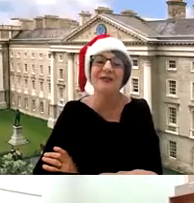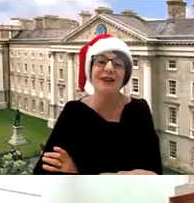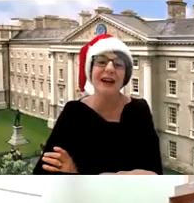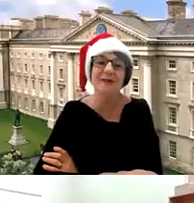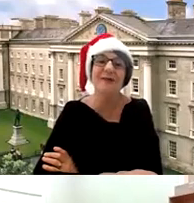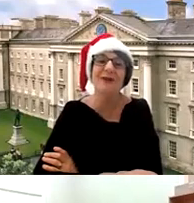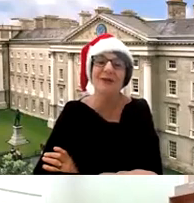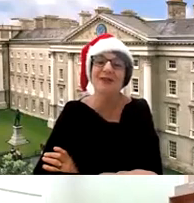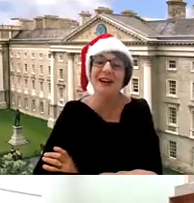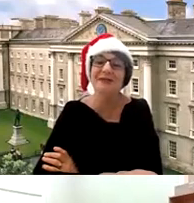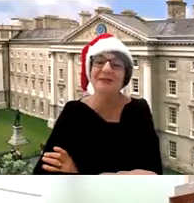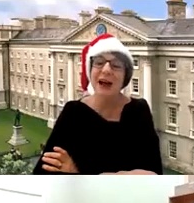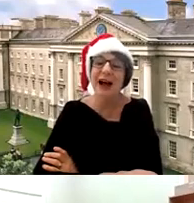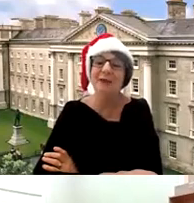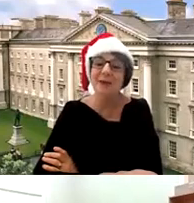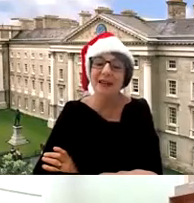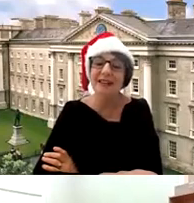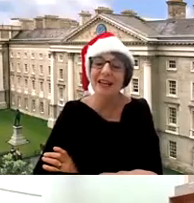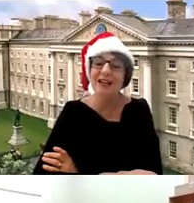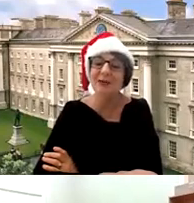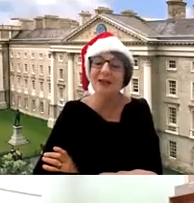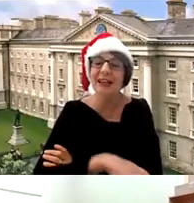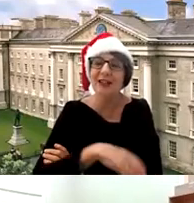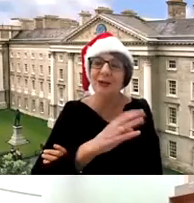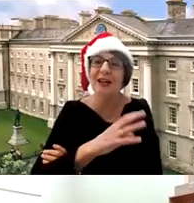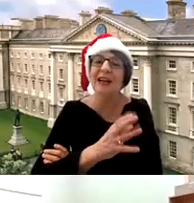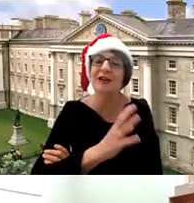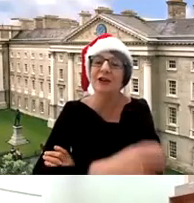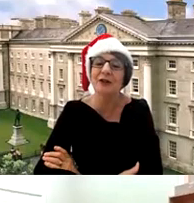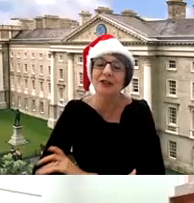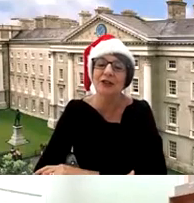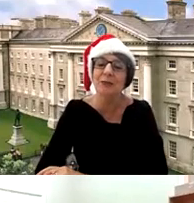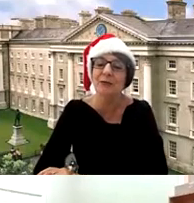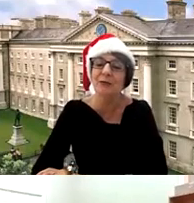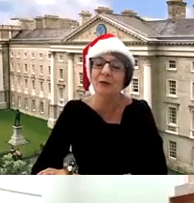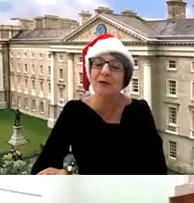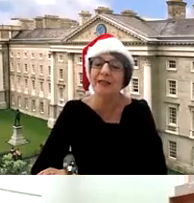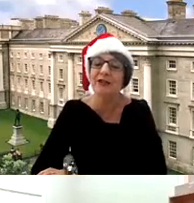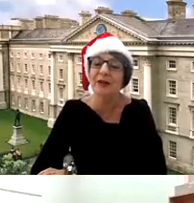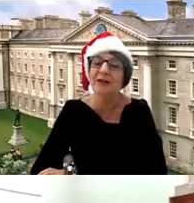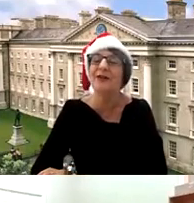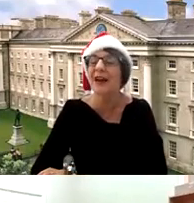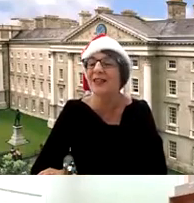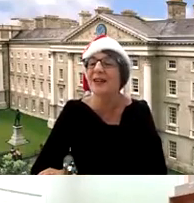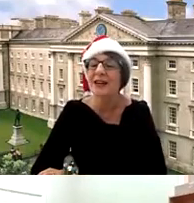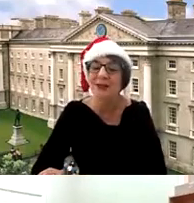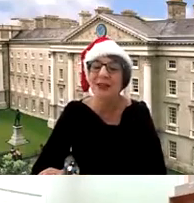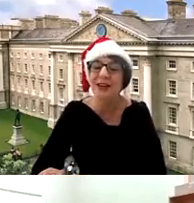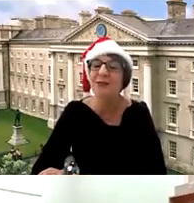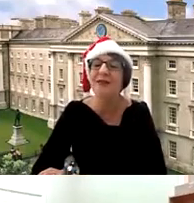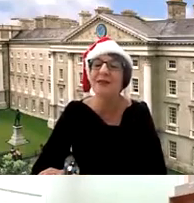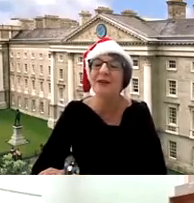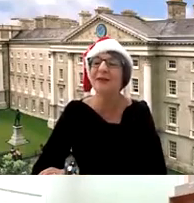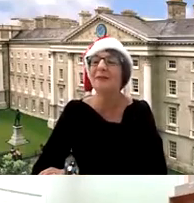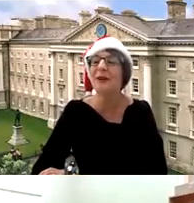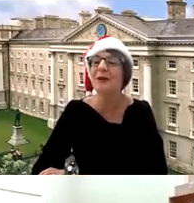have a have a wonderful time and we will send out the link to the calendar because there's a number of queries have come in come back so thank